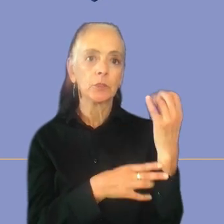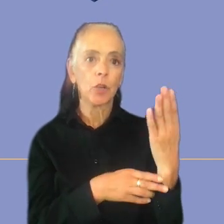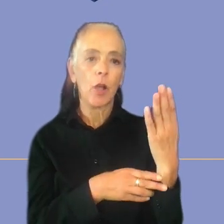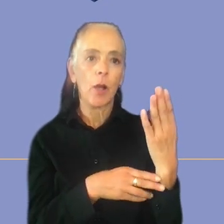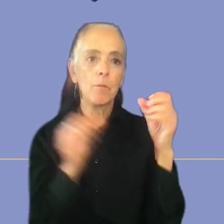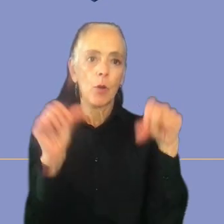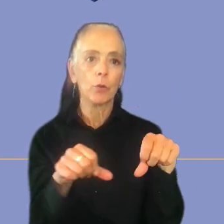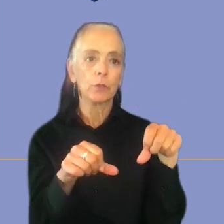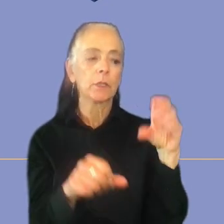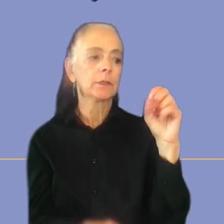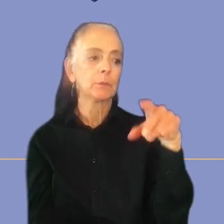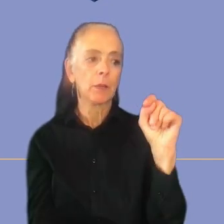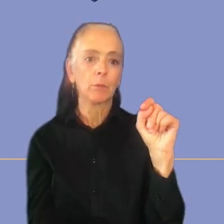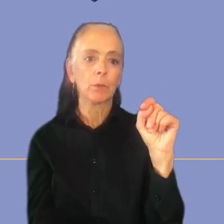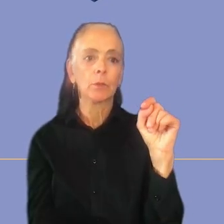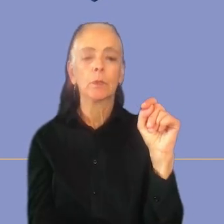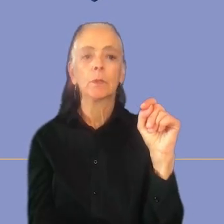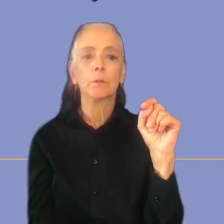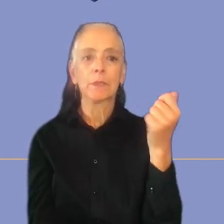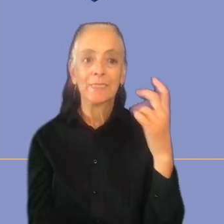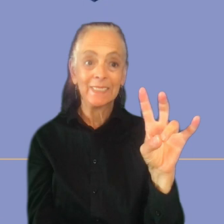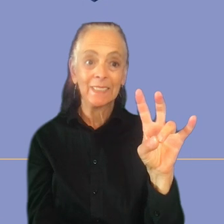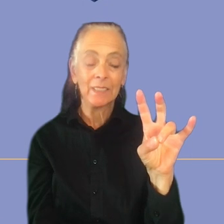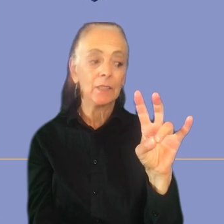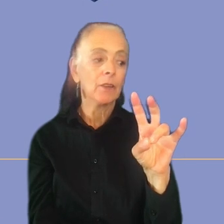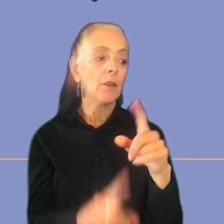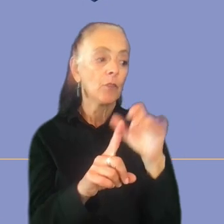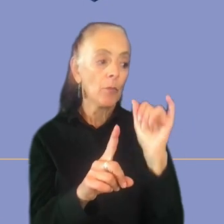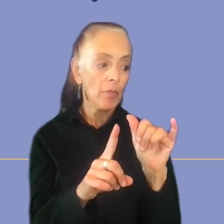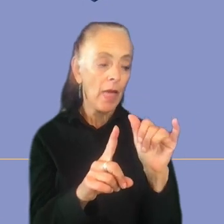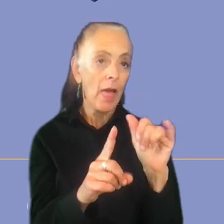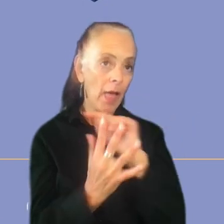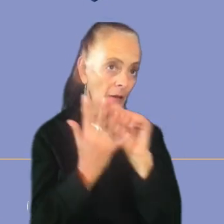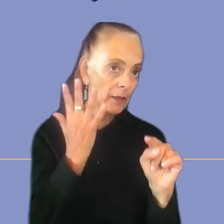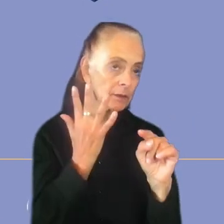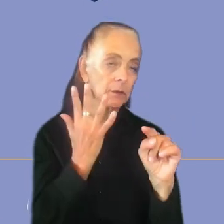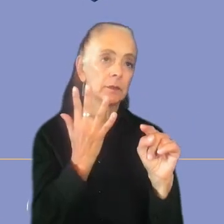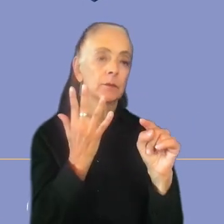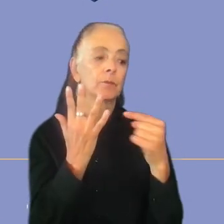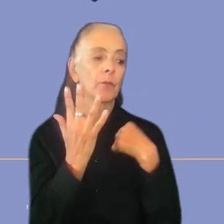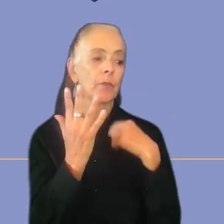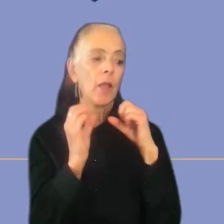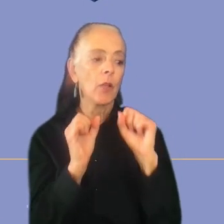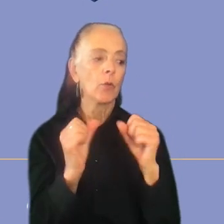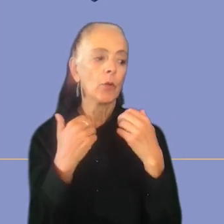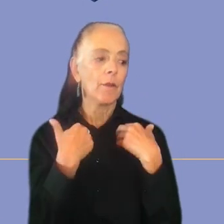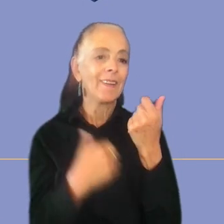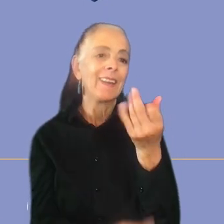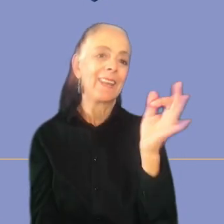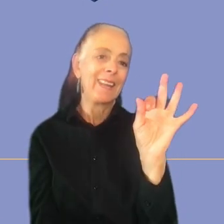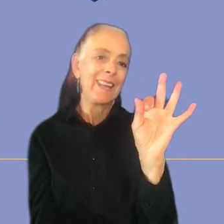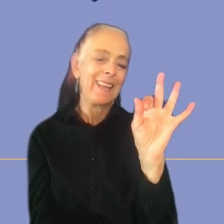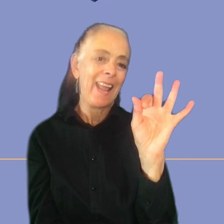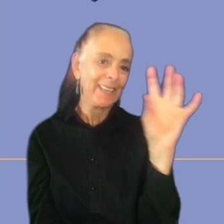of September and from that selection I could then have 97 posts.